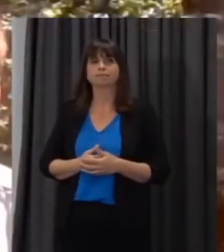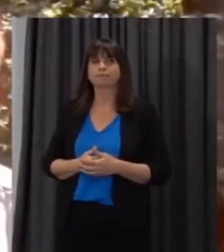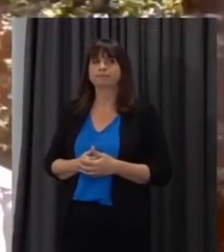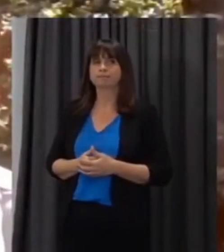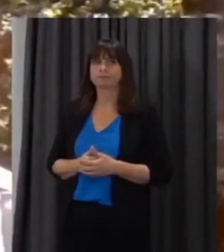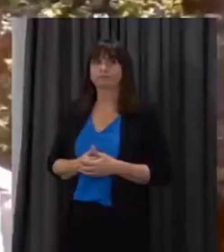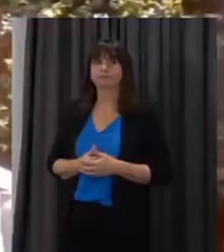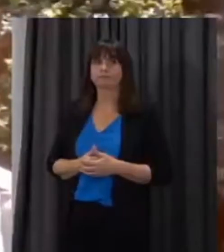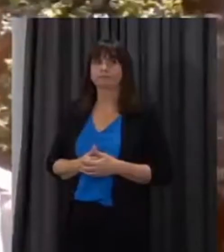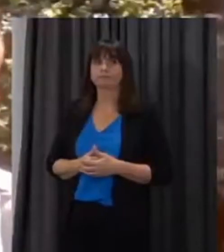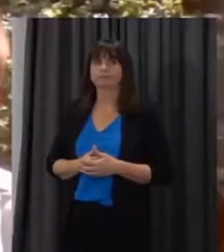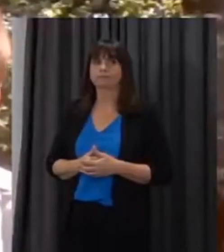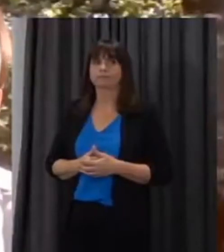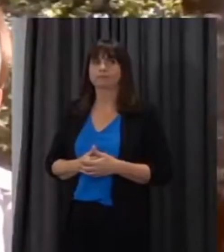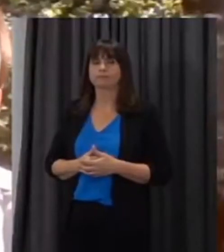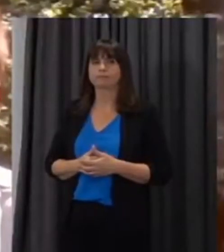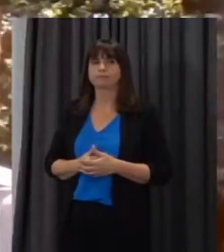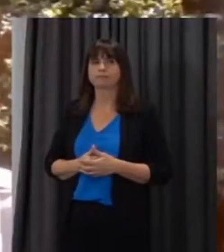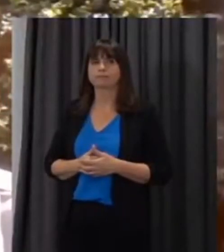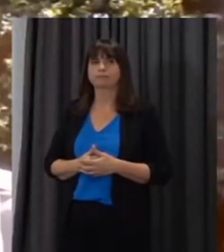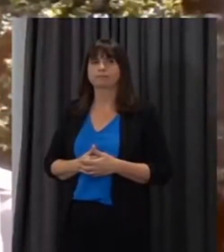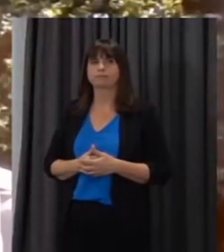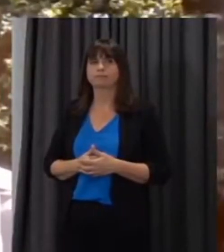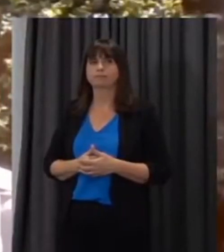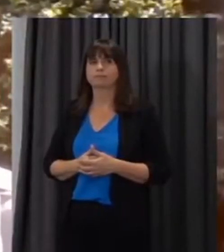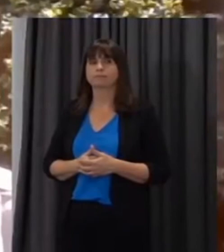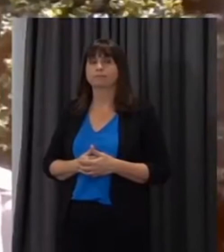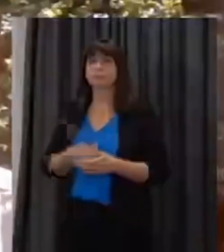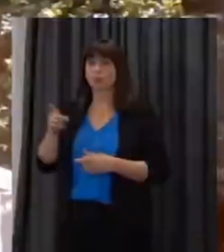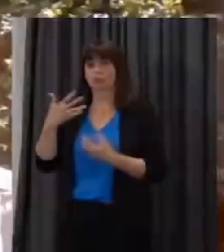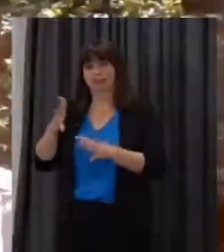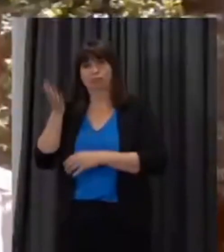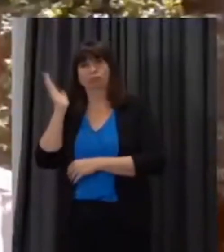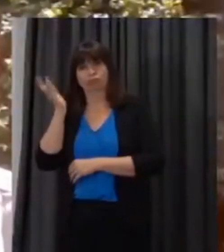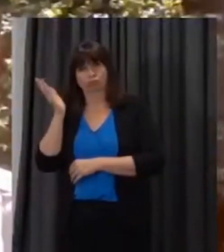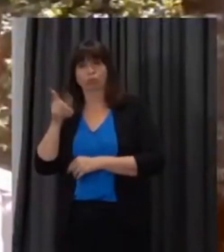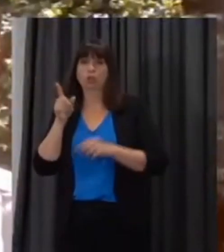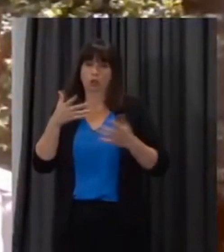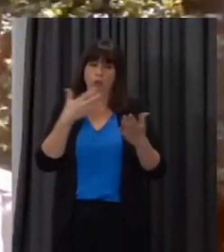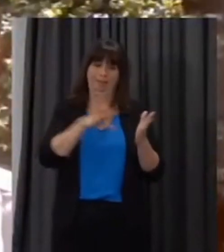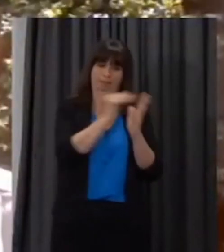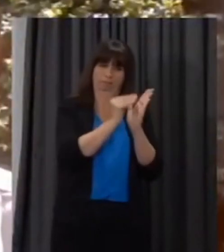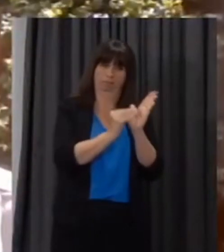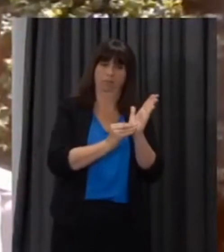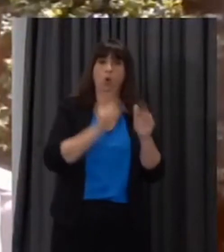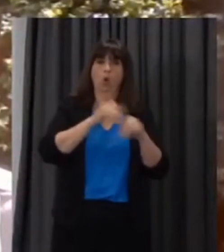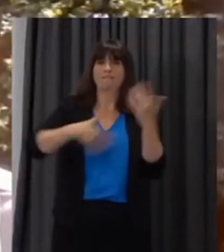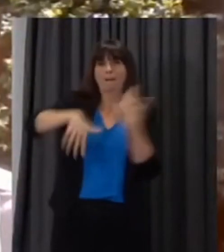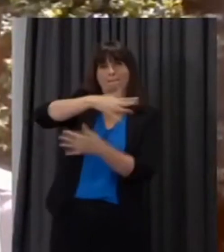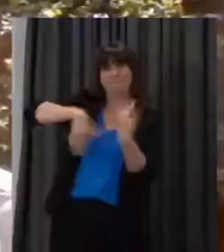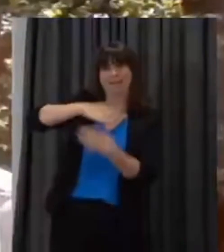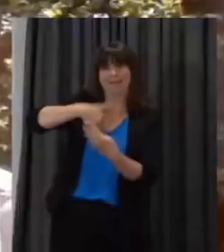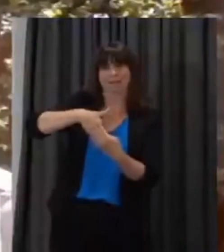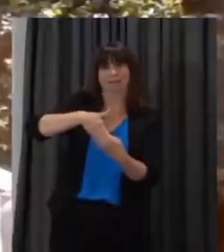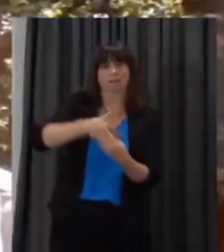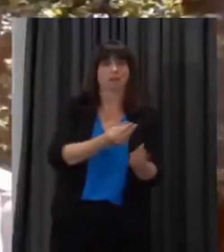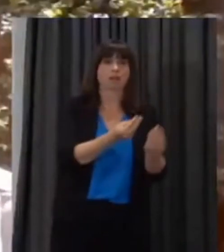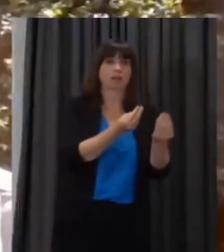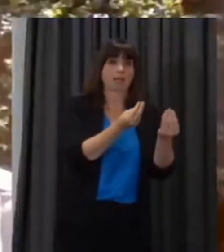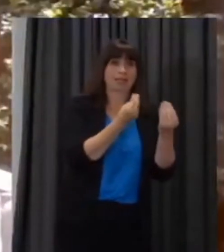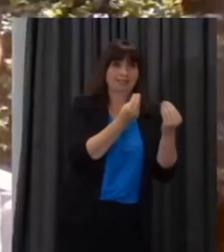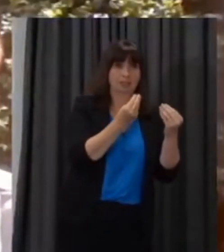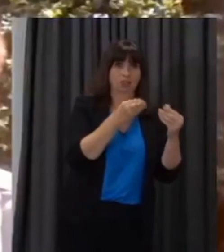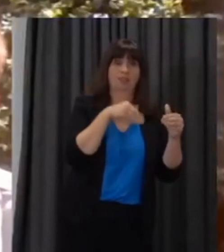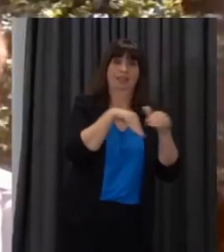you repeatedly thought about both today and in the document you've released today about a blended learning approach uh some